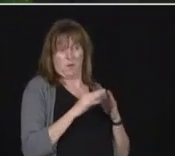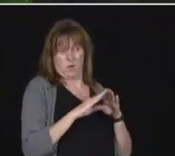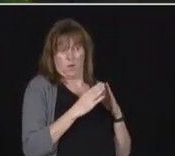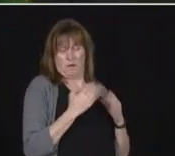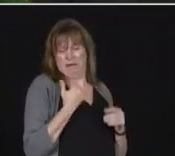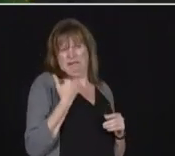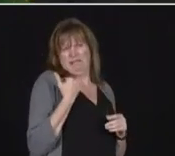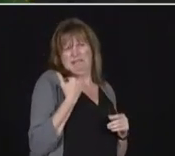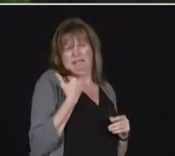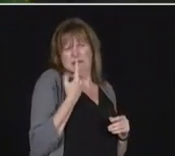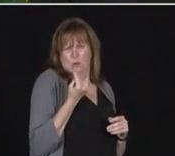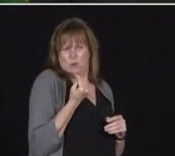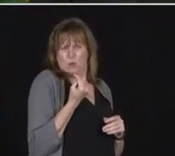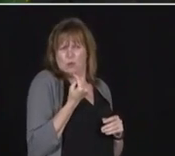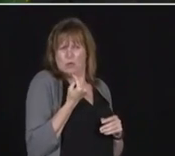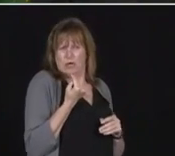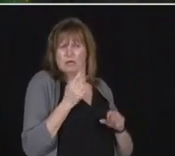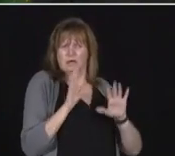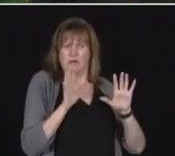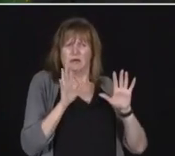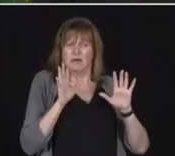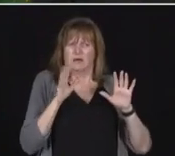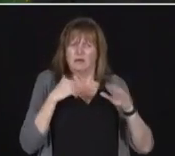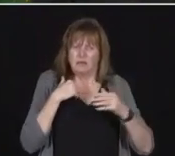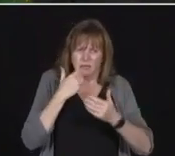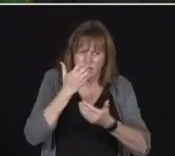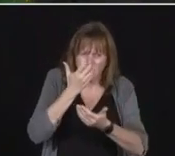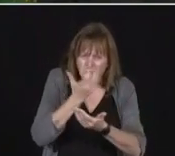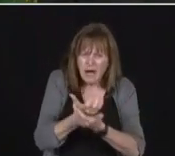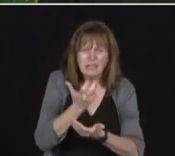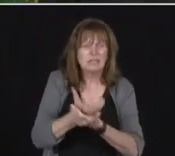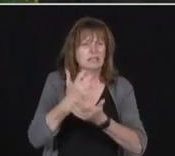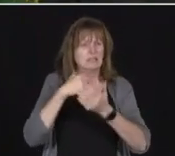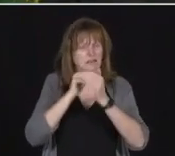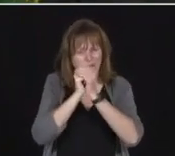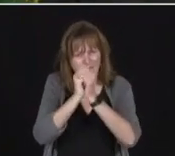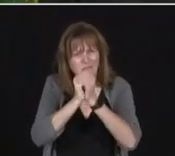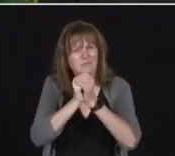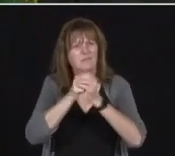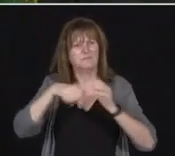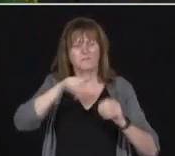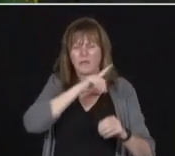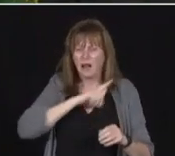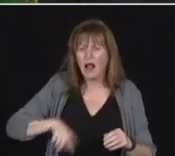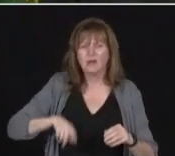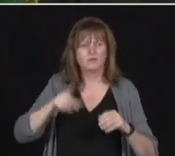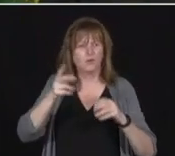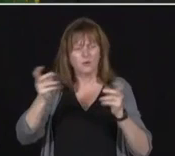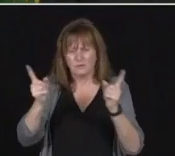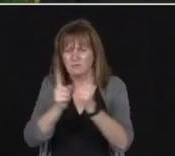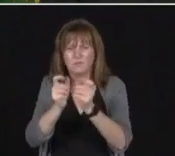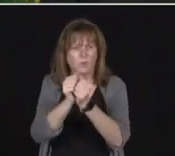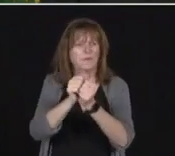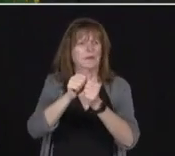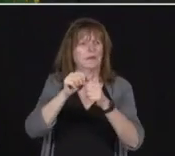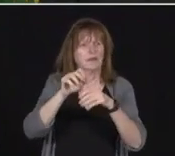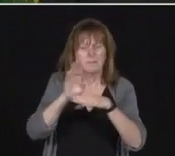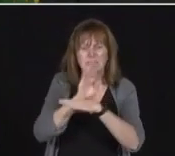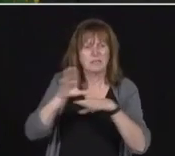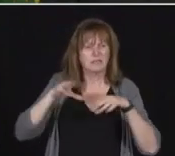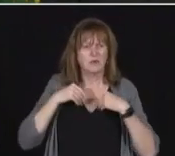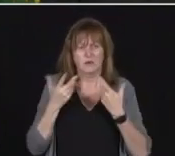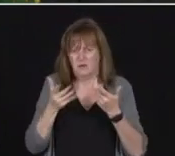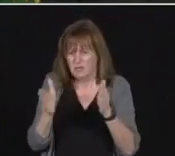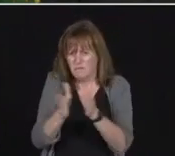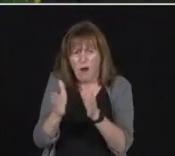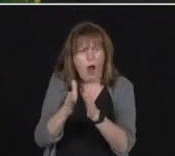the landlords to work with the tenants. These are struggling businesses. These are small family-run businesses